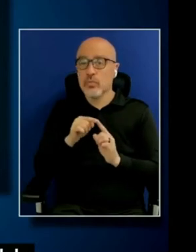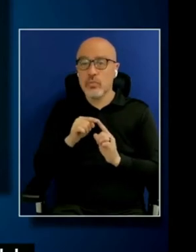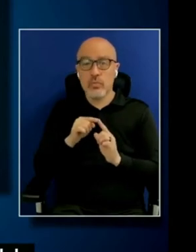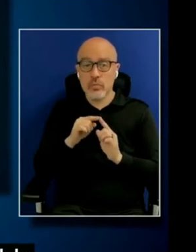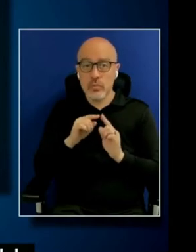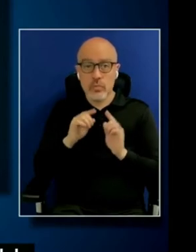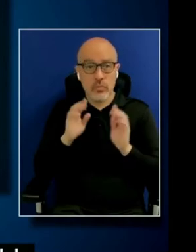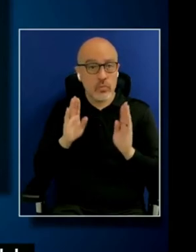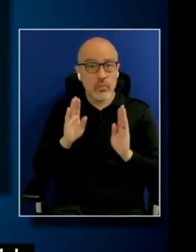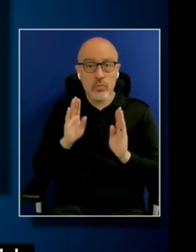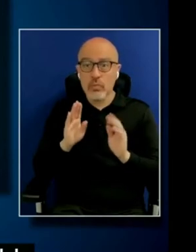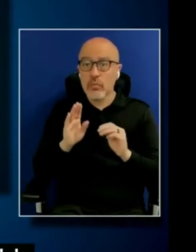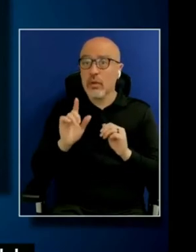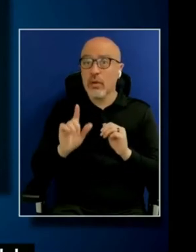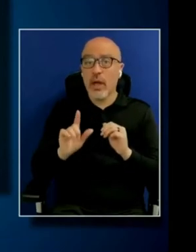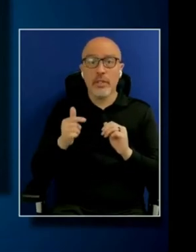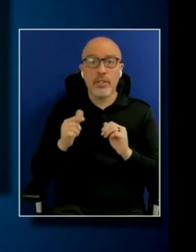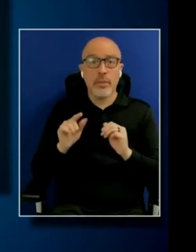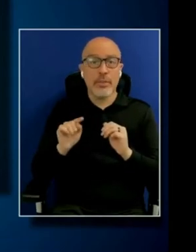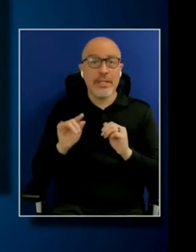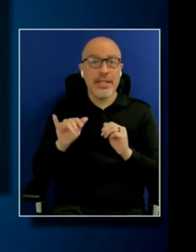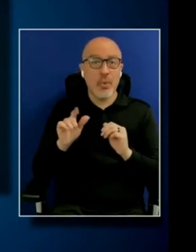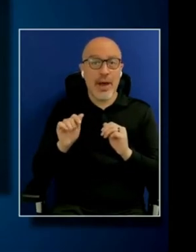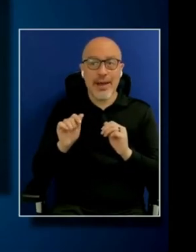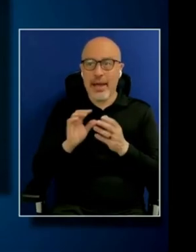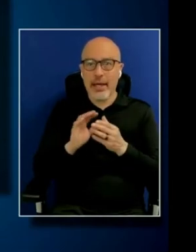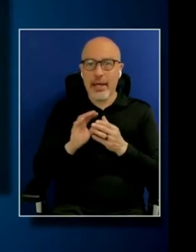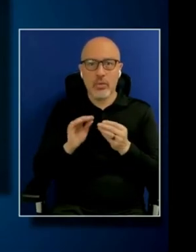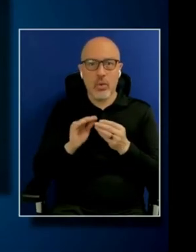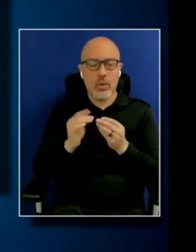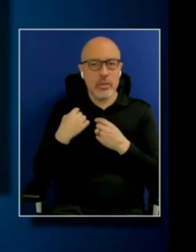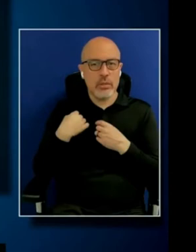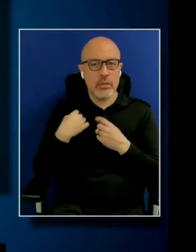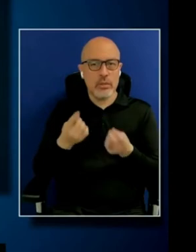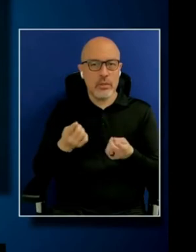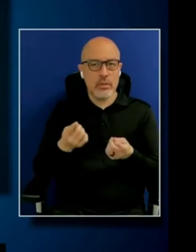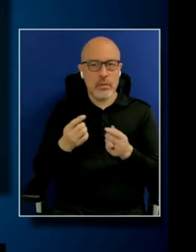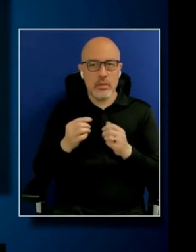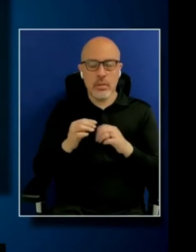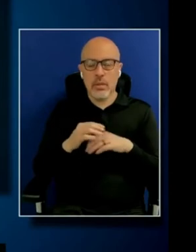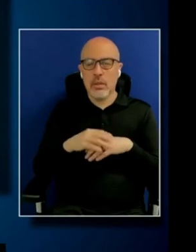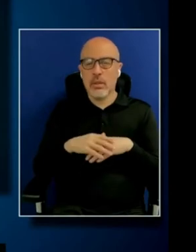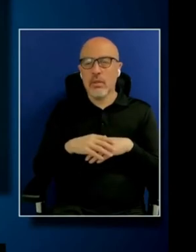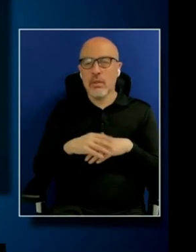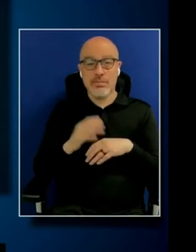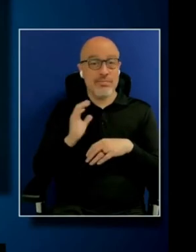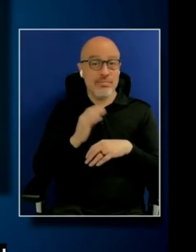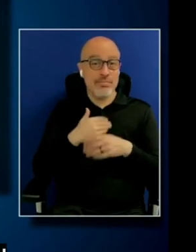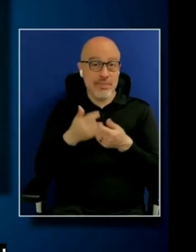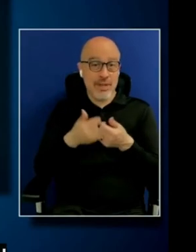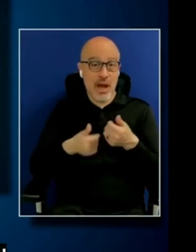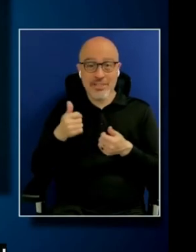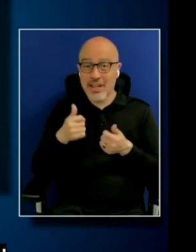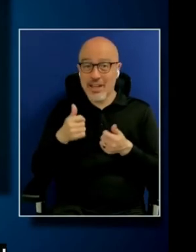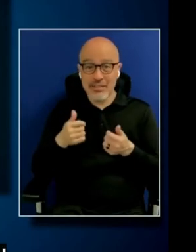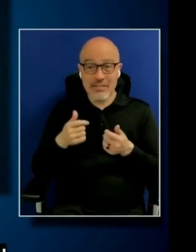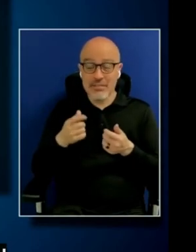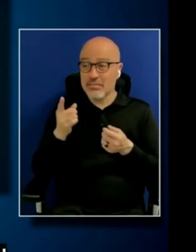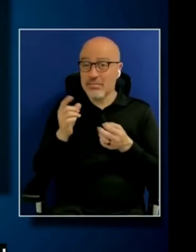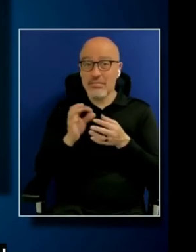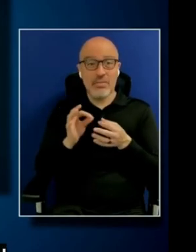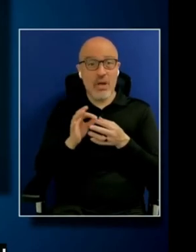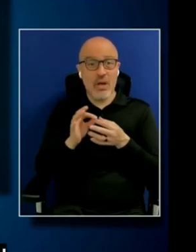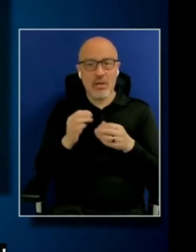LGBTQIA stories over the years where one of our execs stood up and said, you know, we only have a